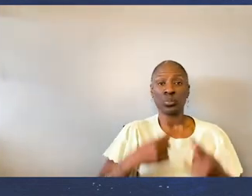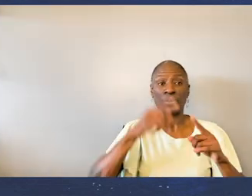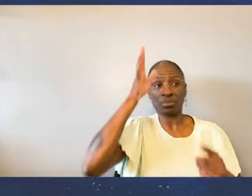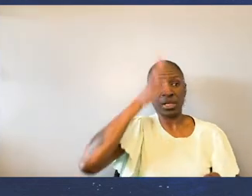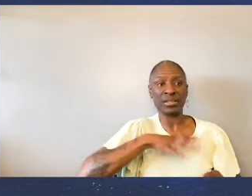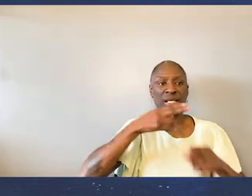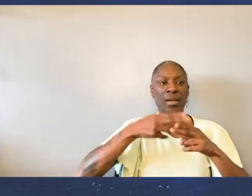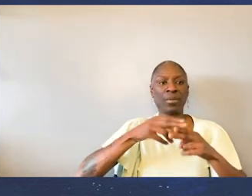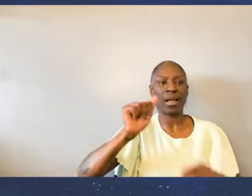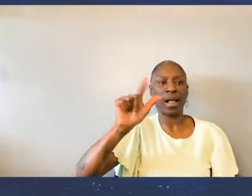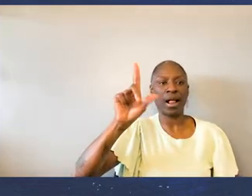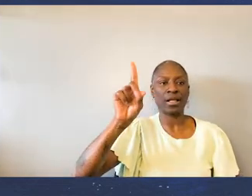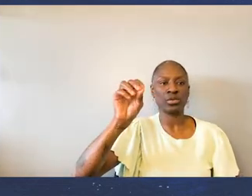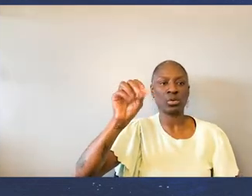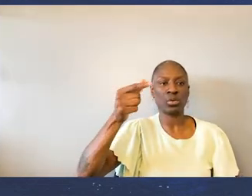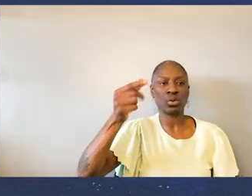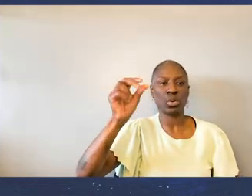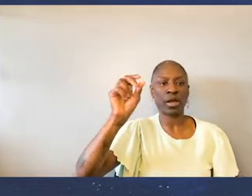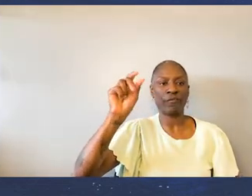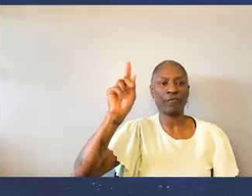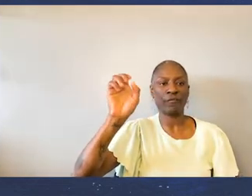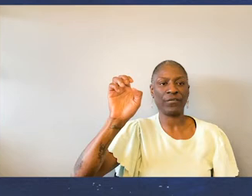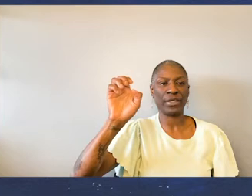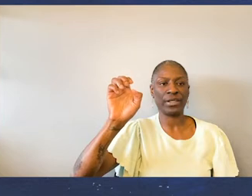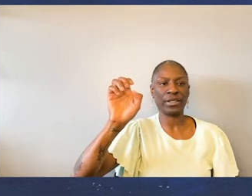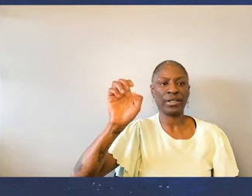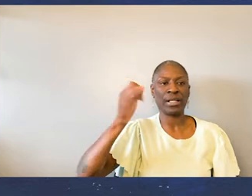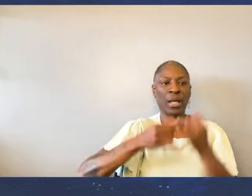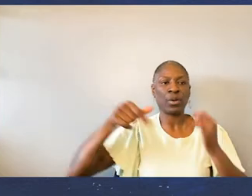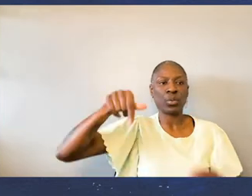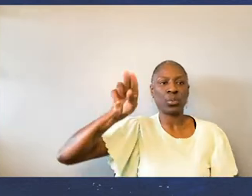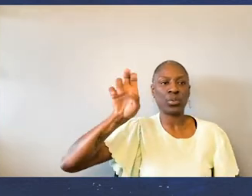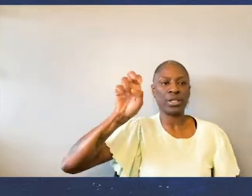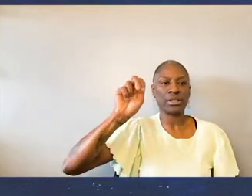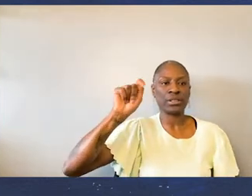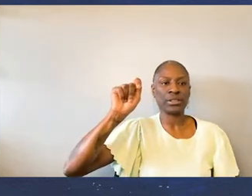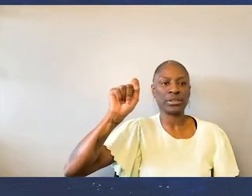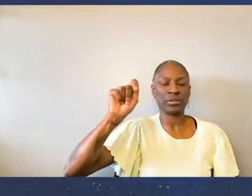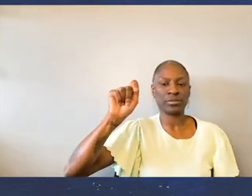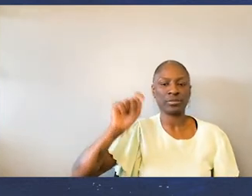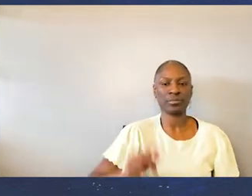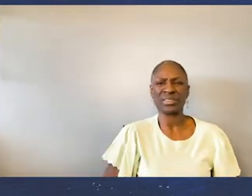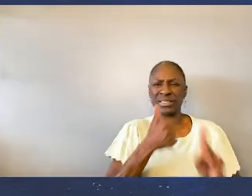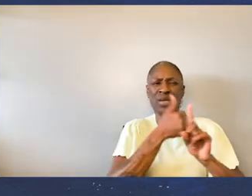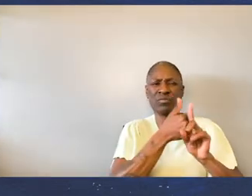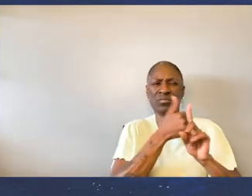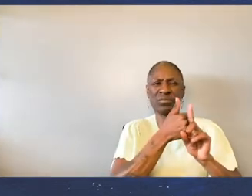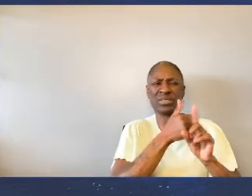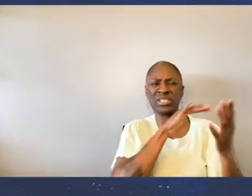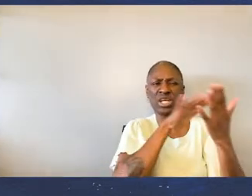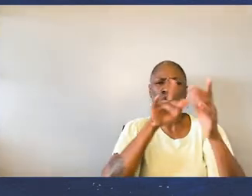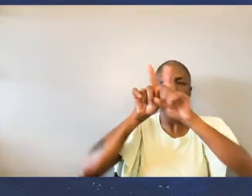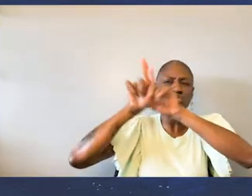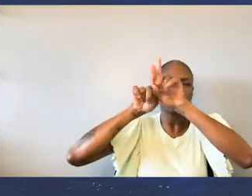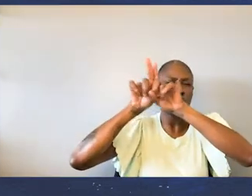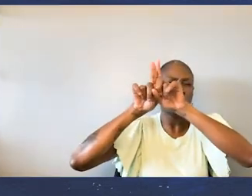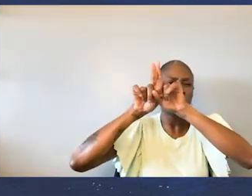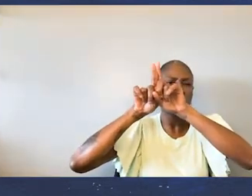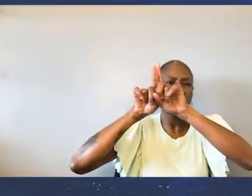After Adolfé Quetlet Used the astronomers Law of Errors To map stars